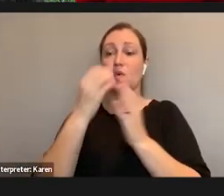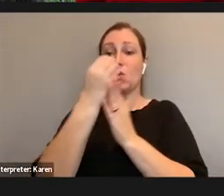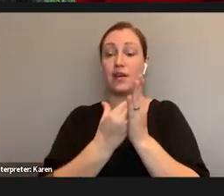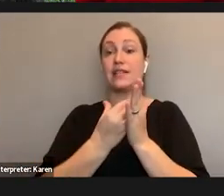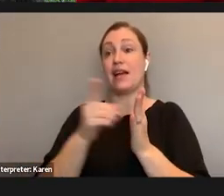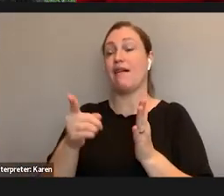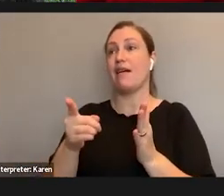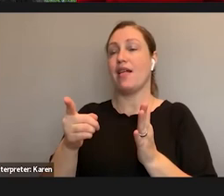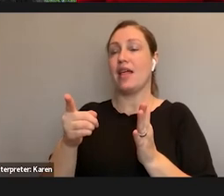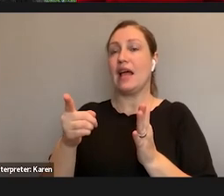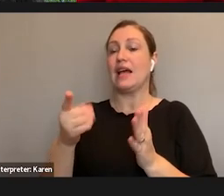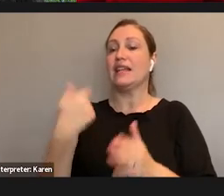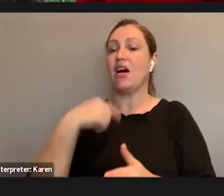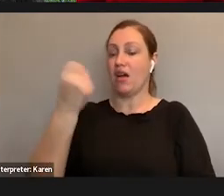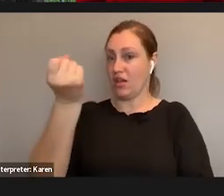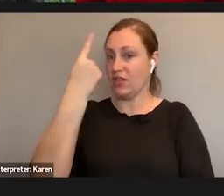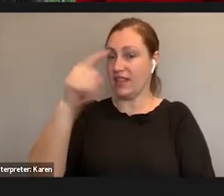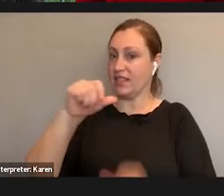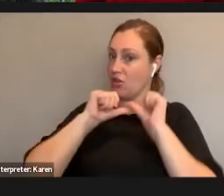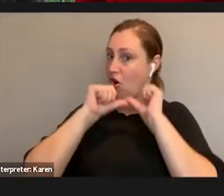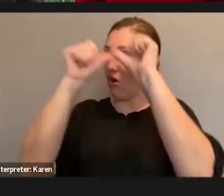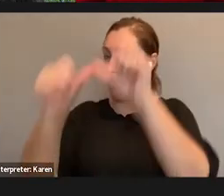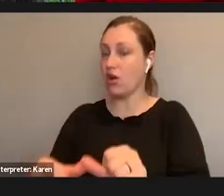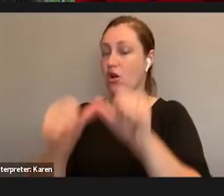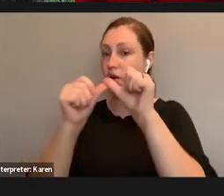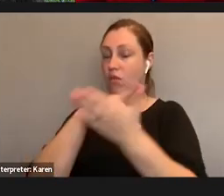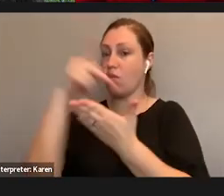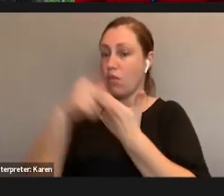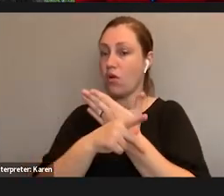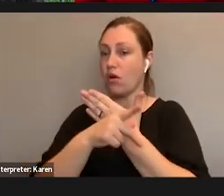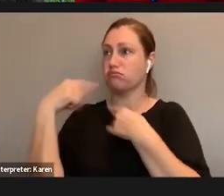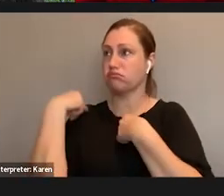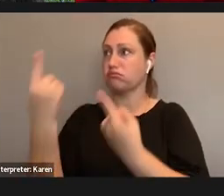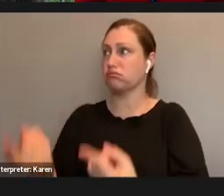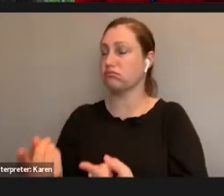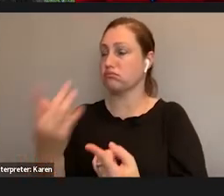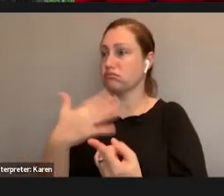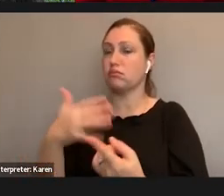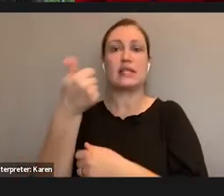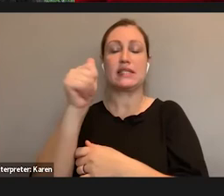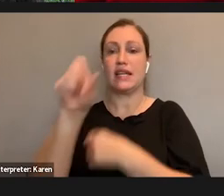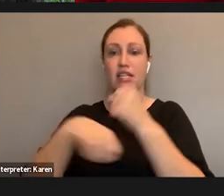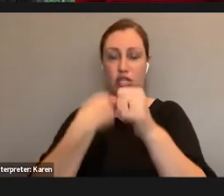past tense. This is an ongoing program, but it's been going for more than 10 years now. And